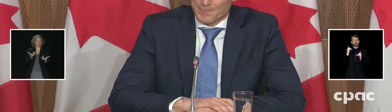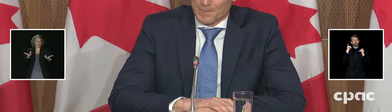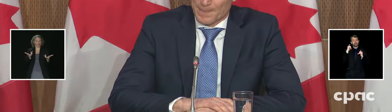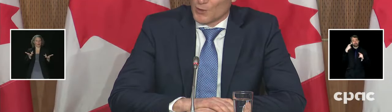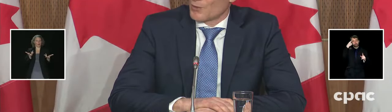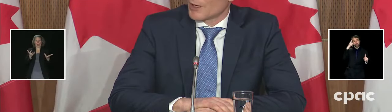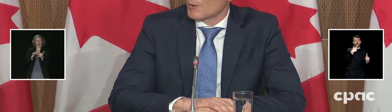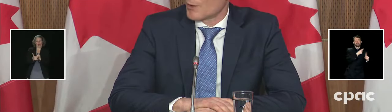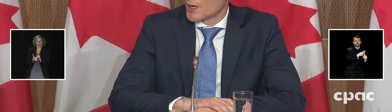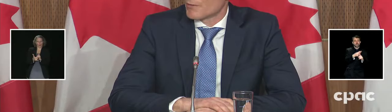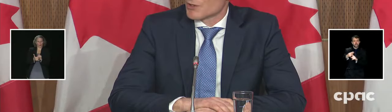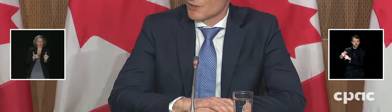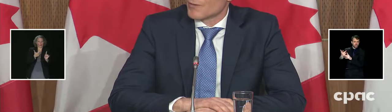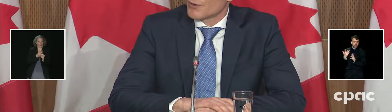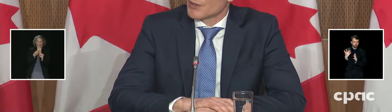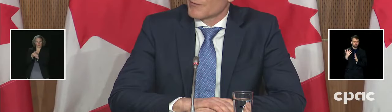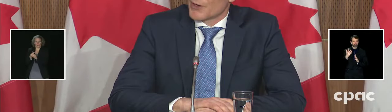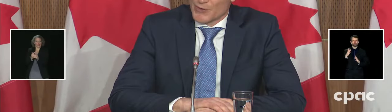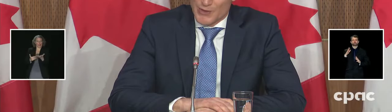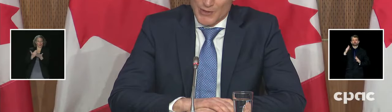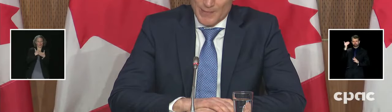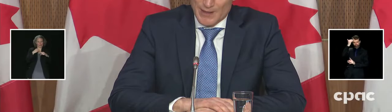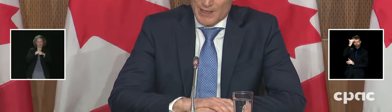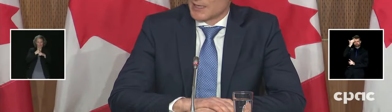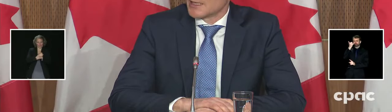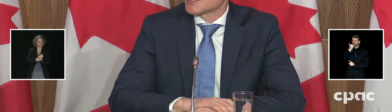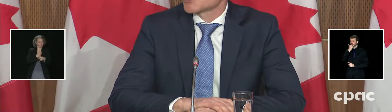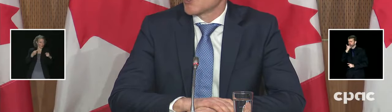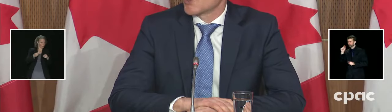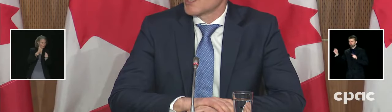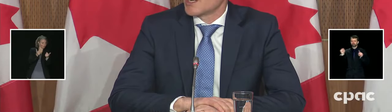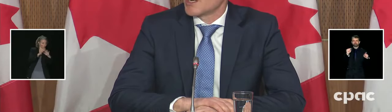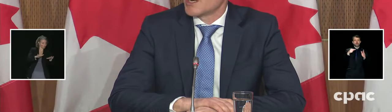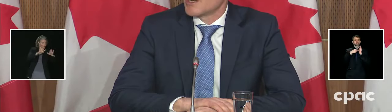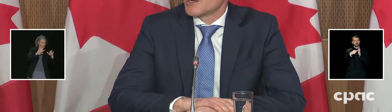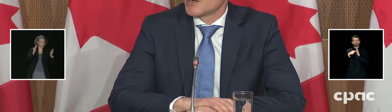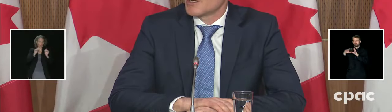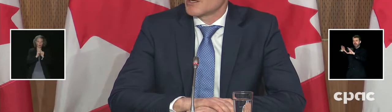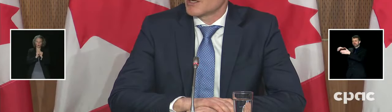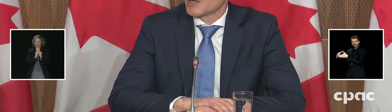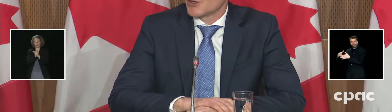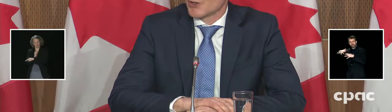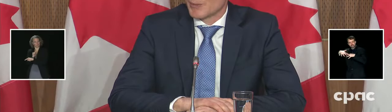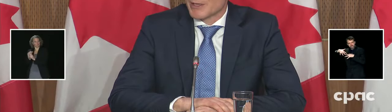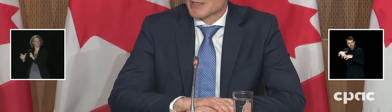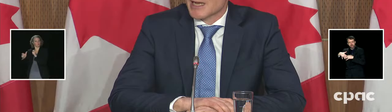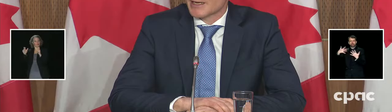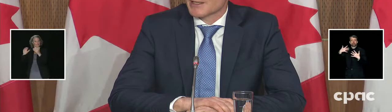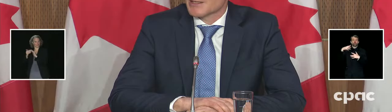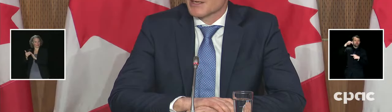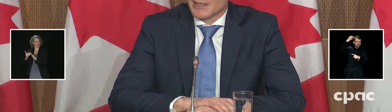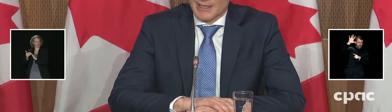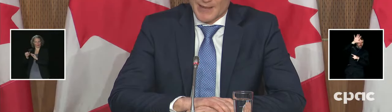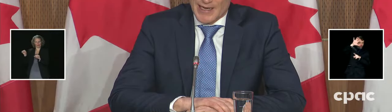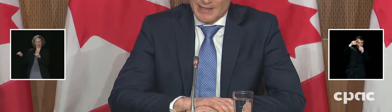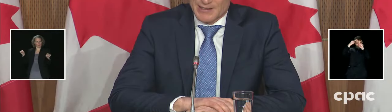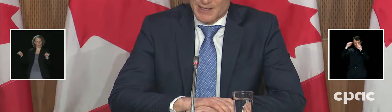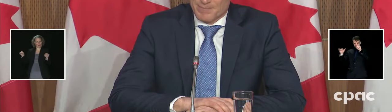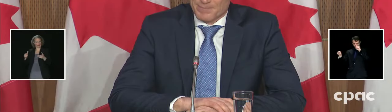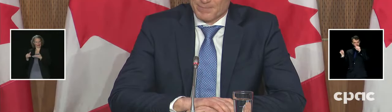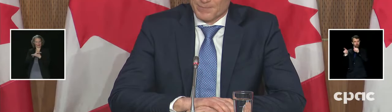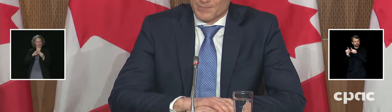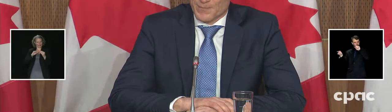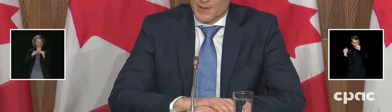quote unquote, on reserve or in the far north, less so in urban settings. And